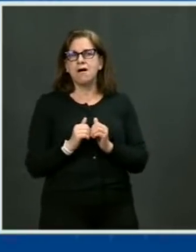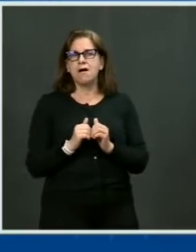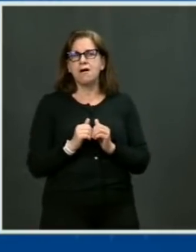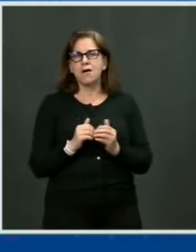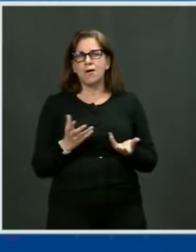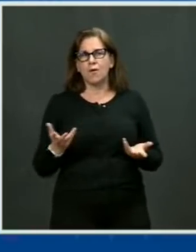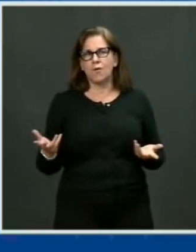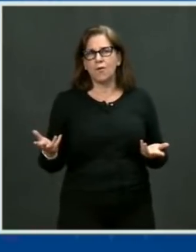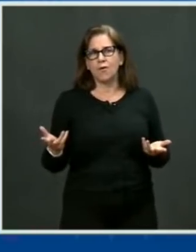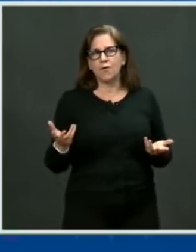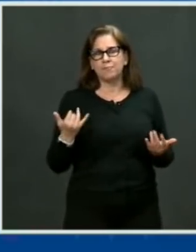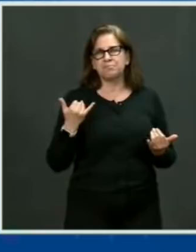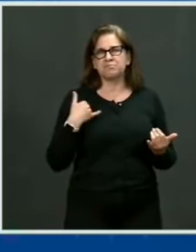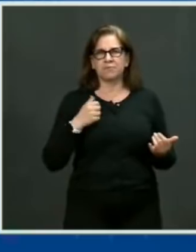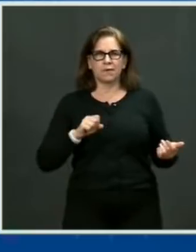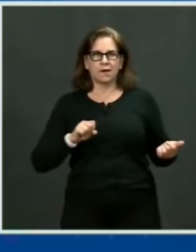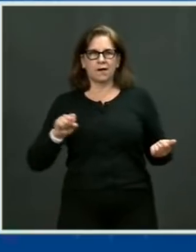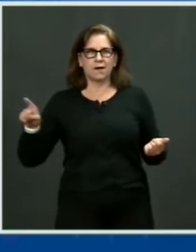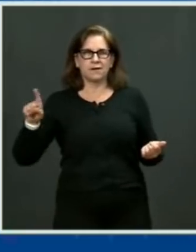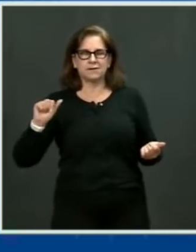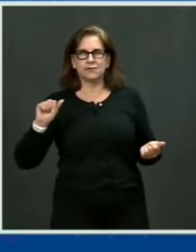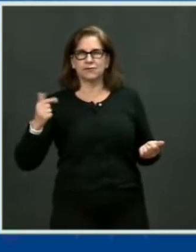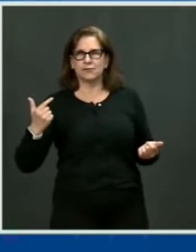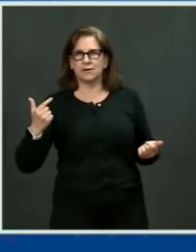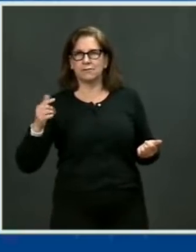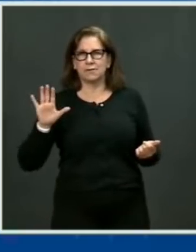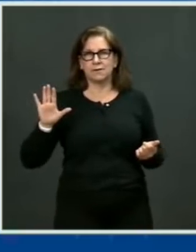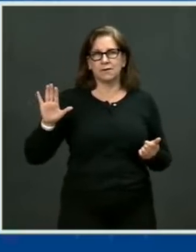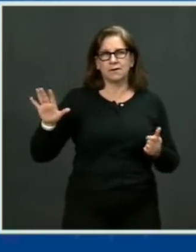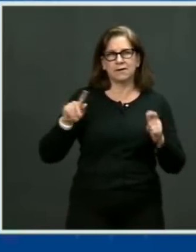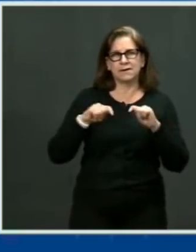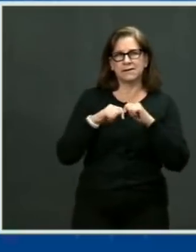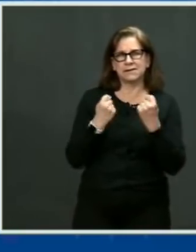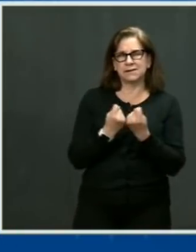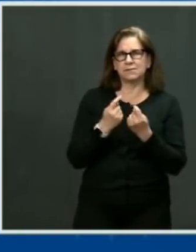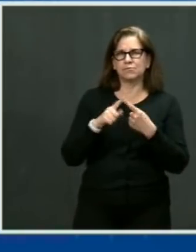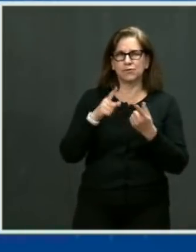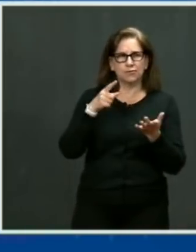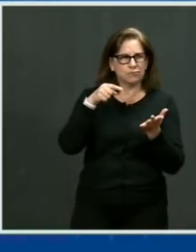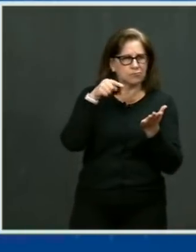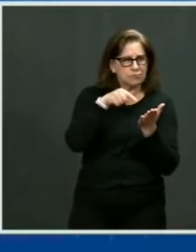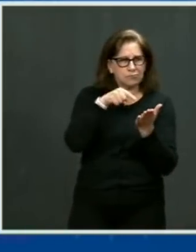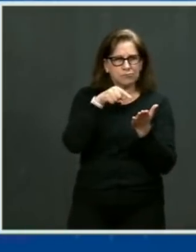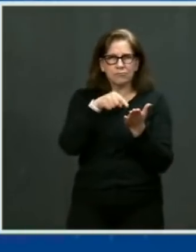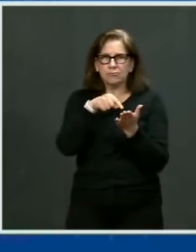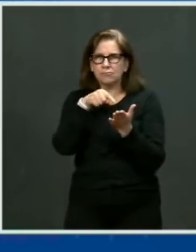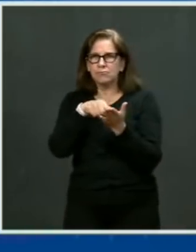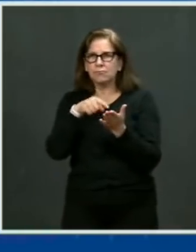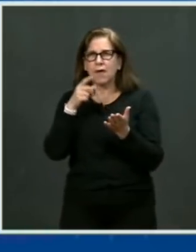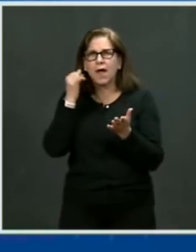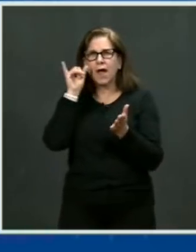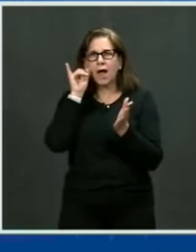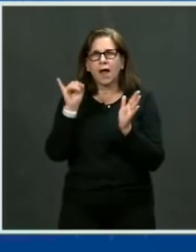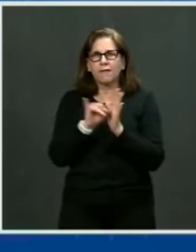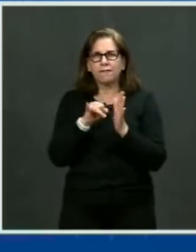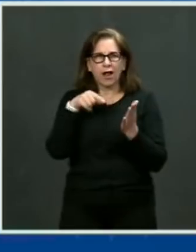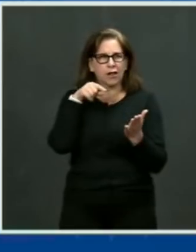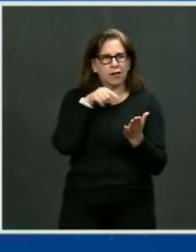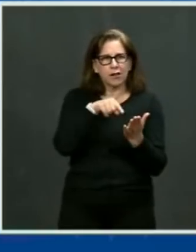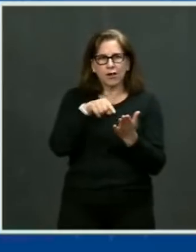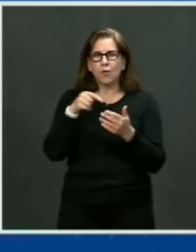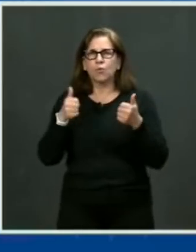to identify for me immediate, concrete actions I could take now, without having to go through the Congress.